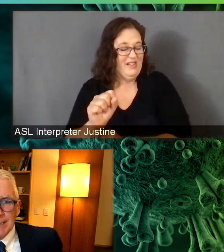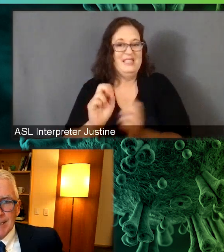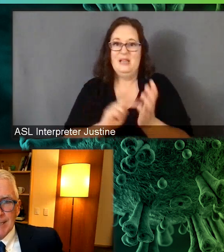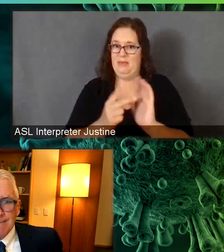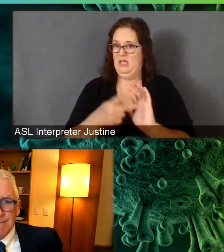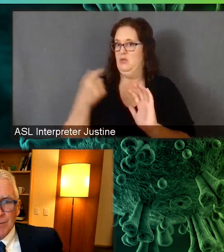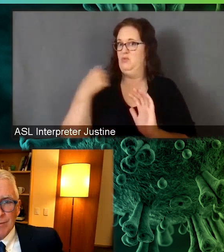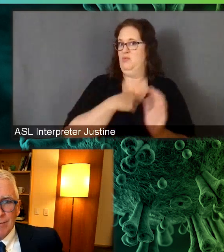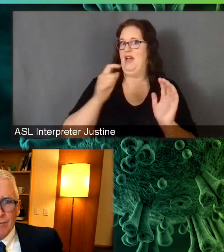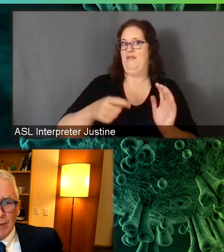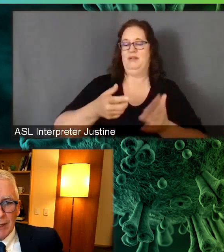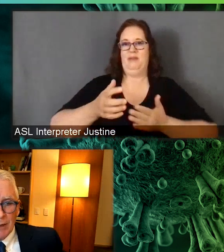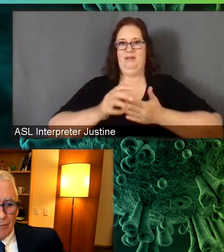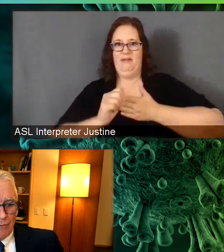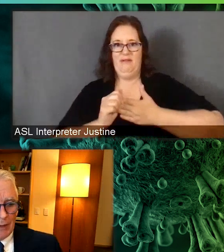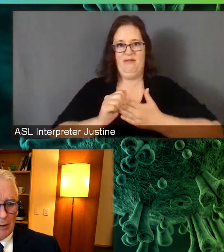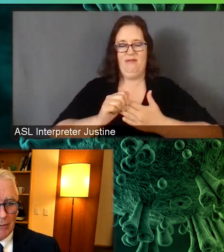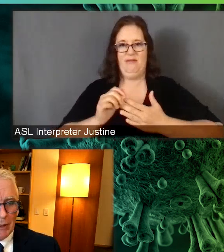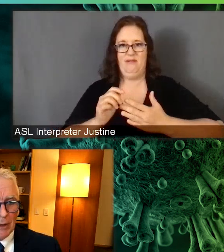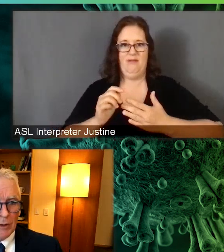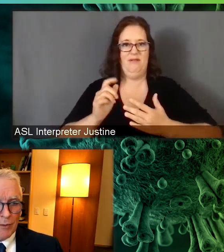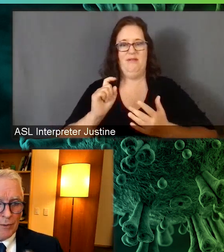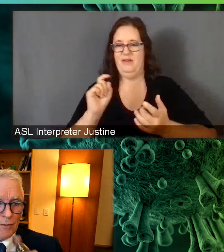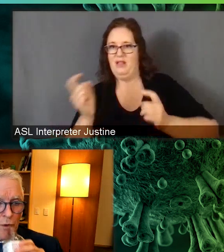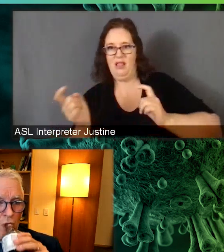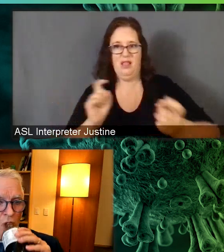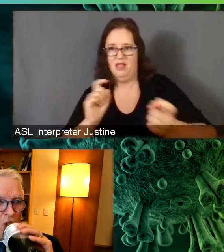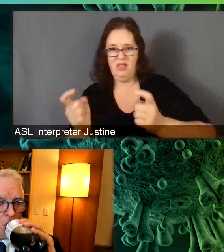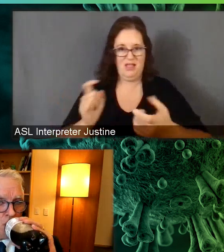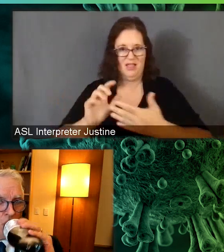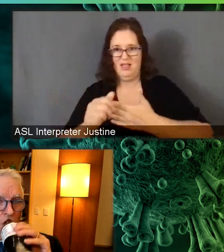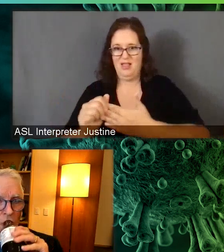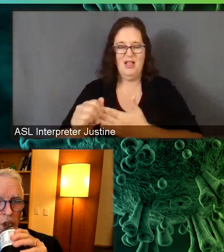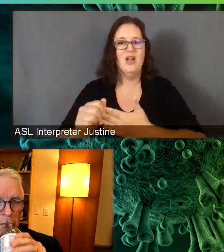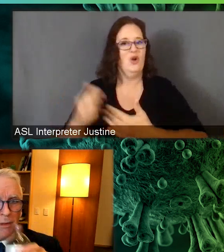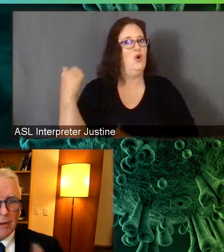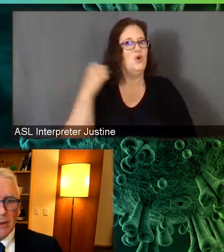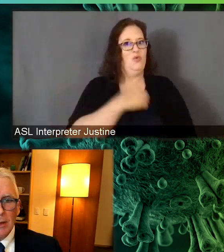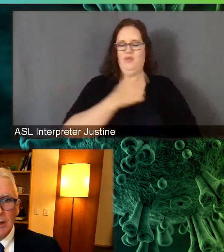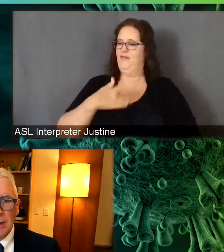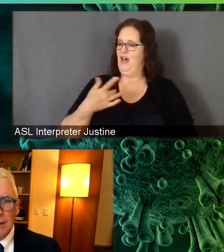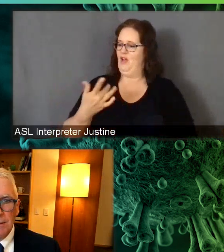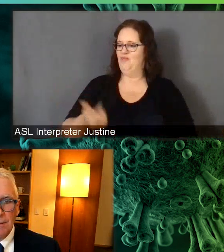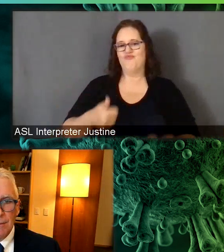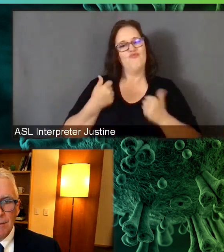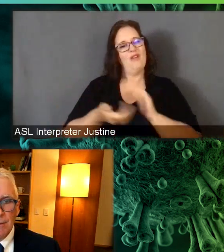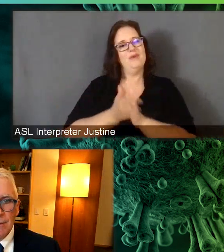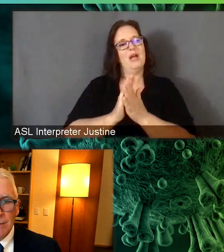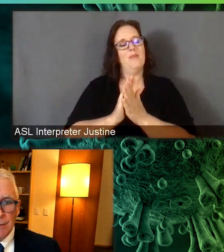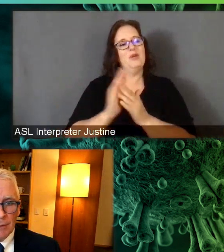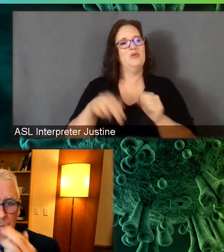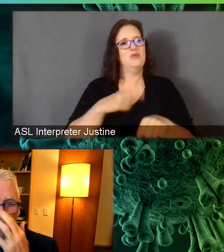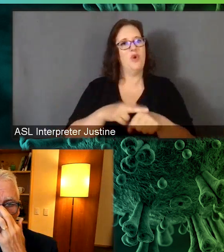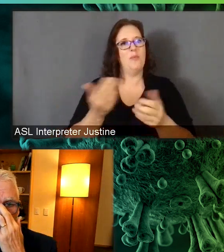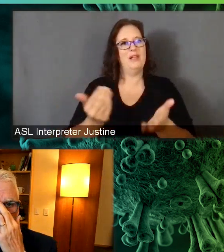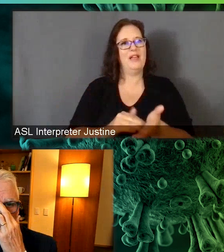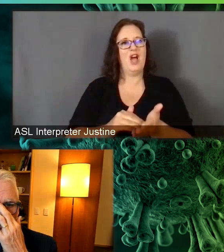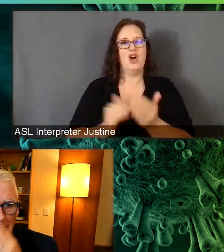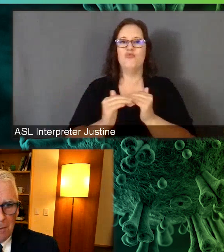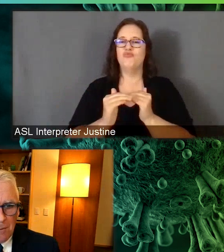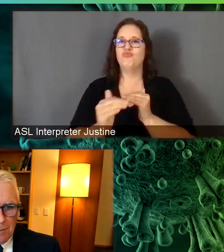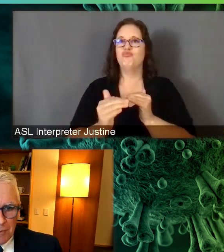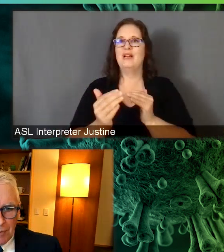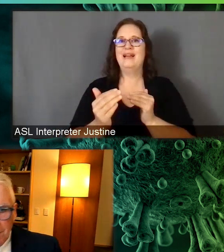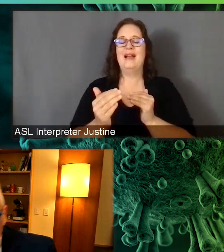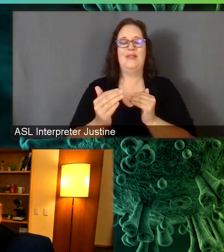starting to open up. We were opened up on the Hutch campus, life was getting back to normal again. And now we're starting to tail things back as things change. So